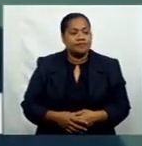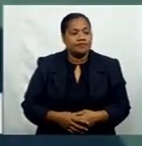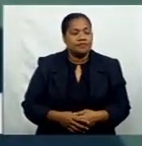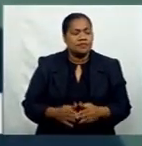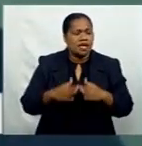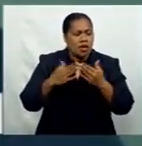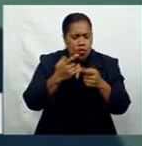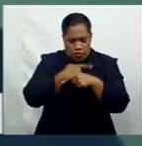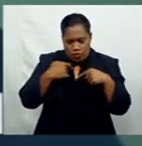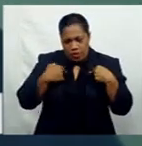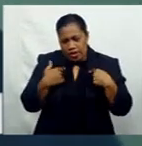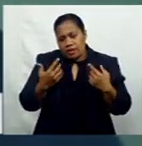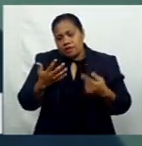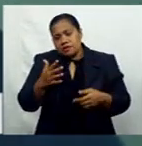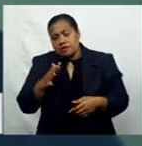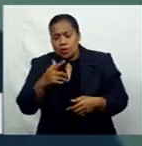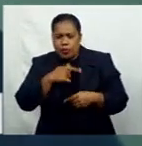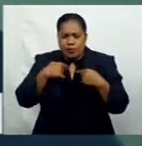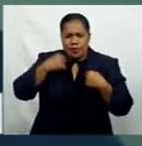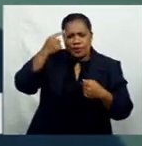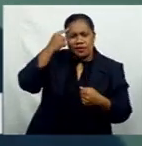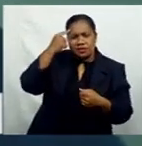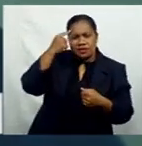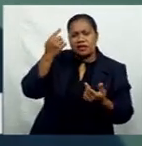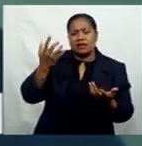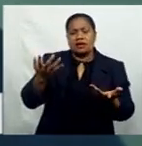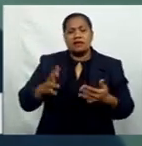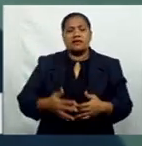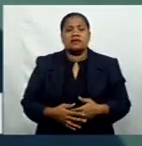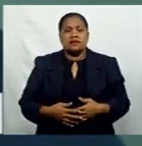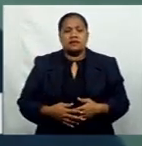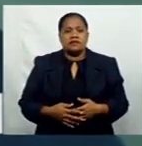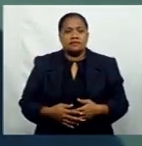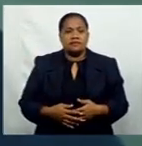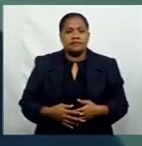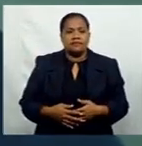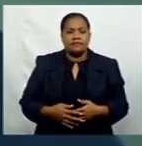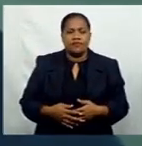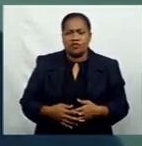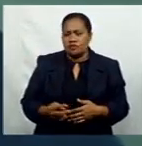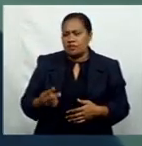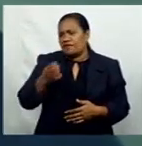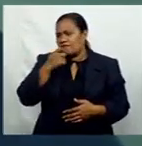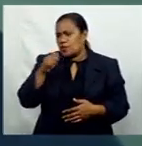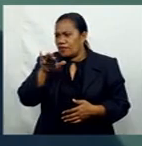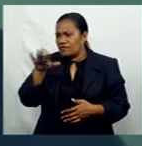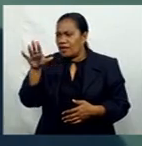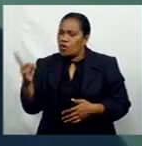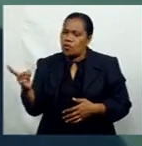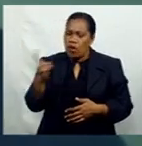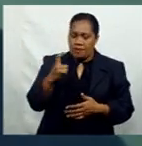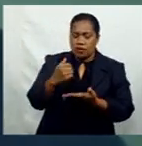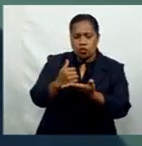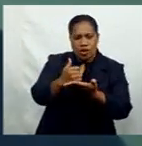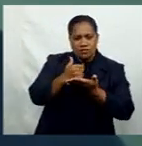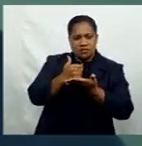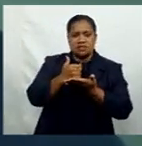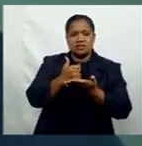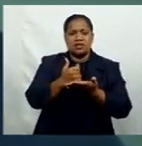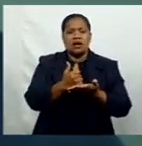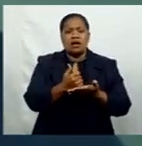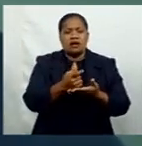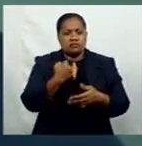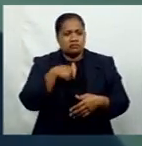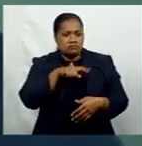we are thinking of getting a few of them to assist in the retrieval of